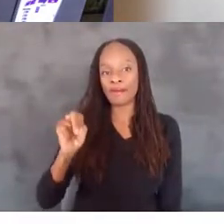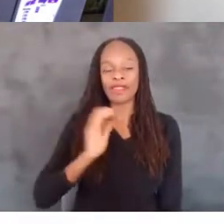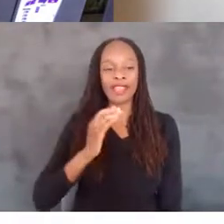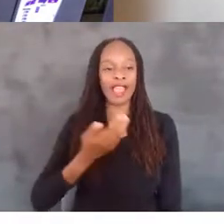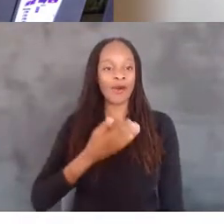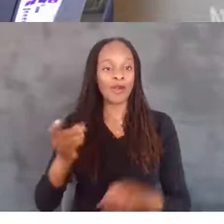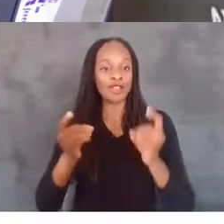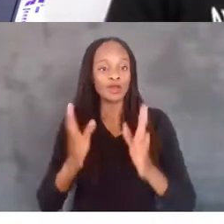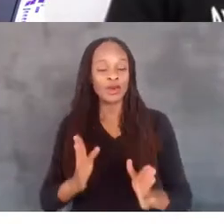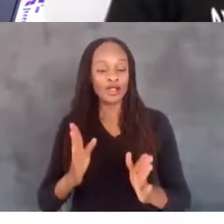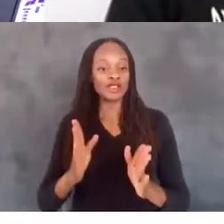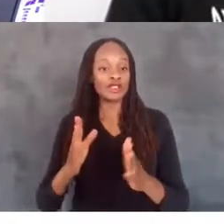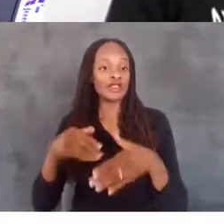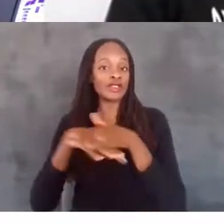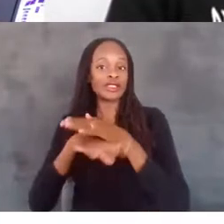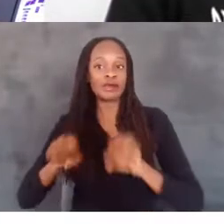Microsoft.